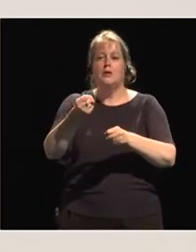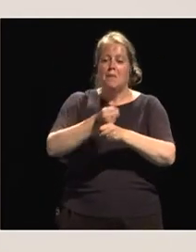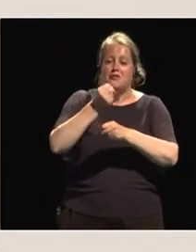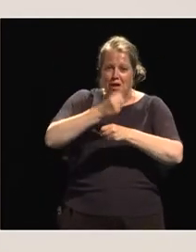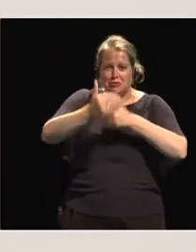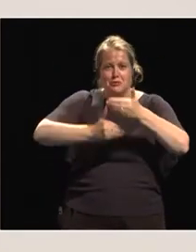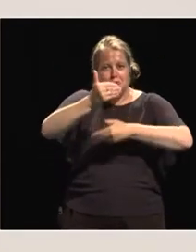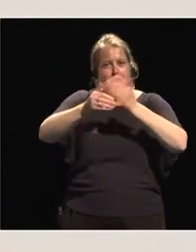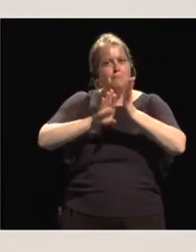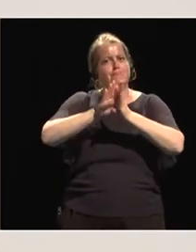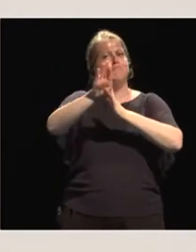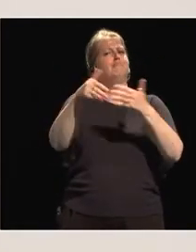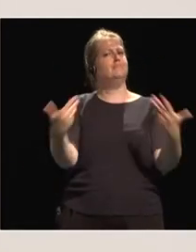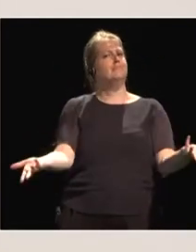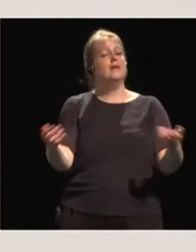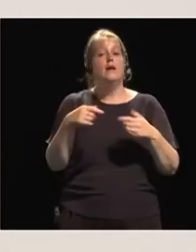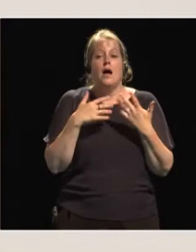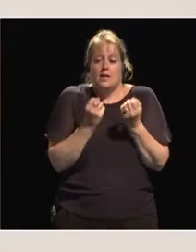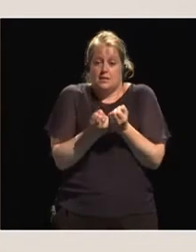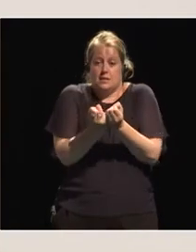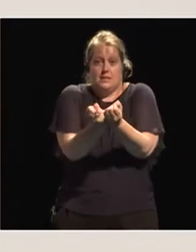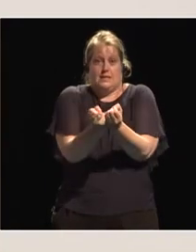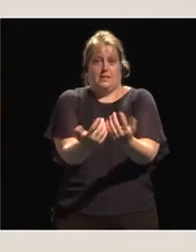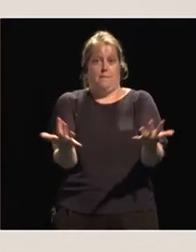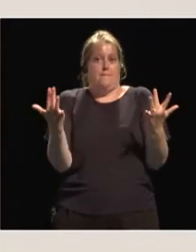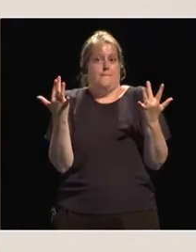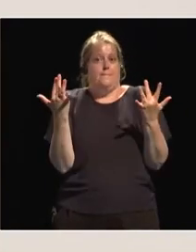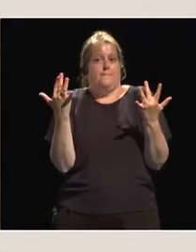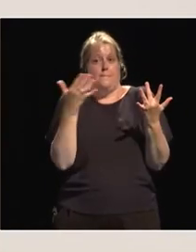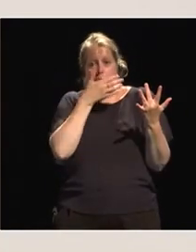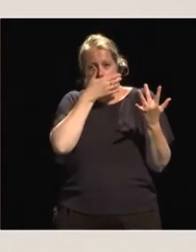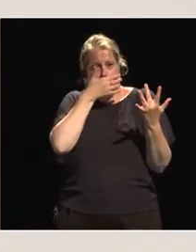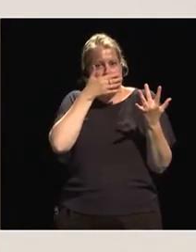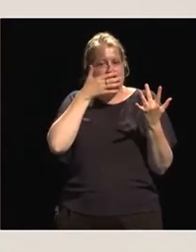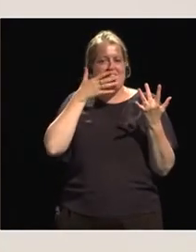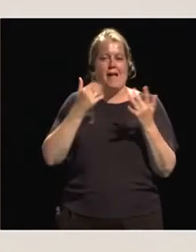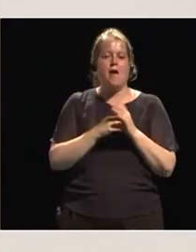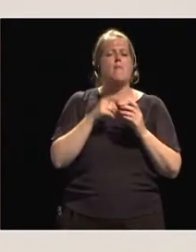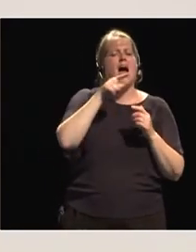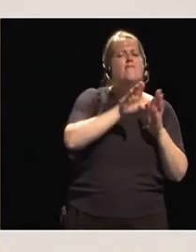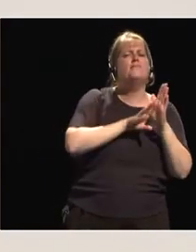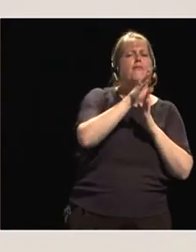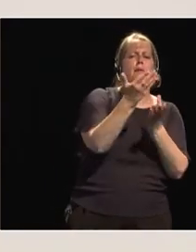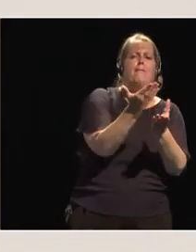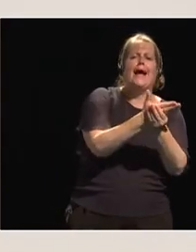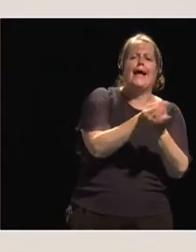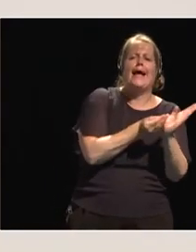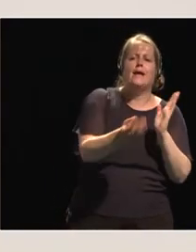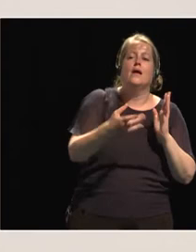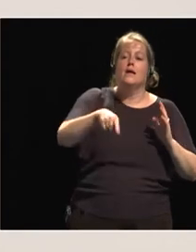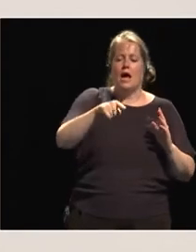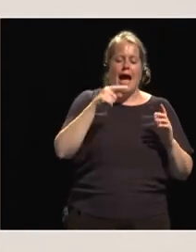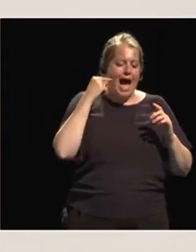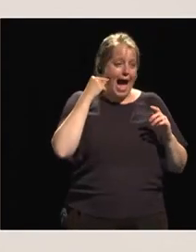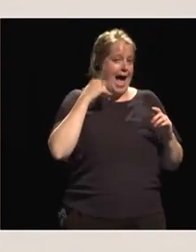And some of those are actually by development banks. I heard World